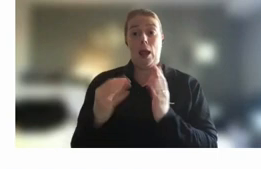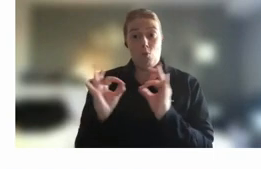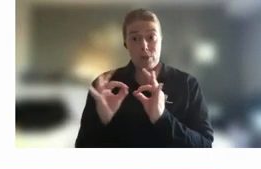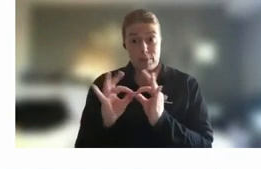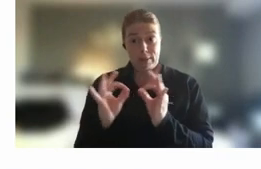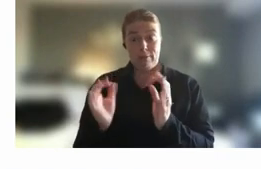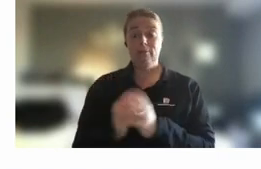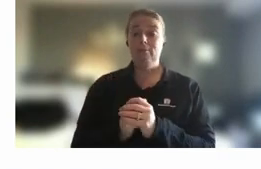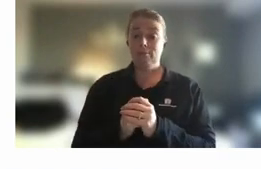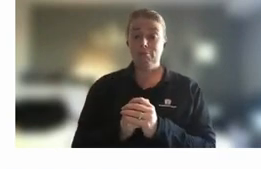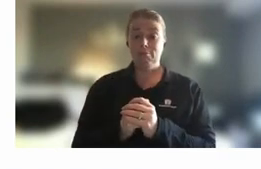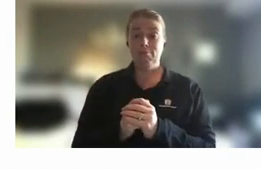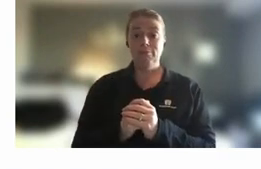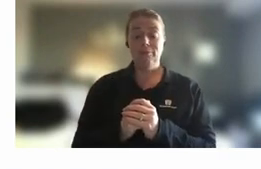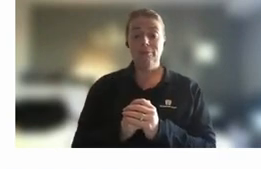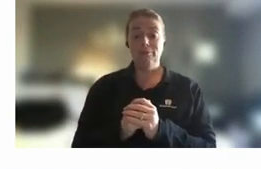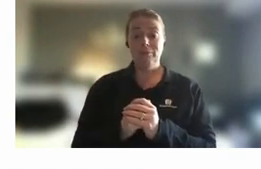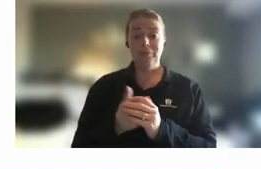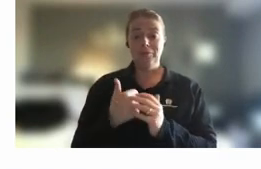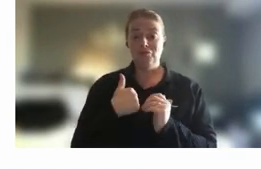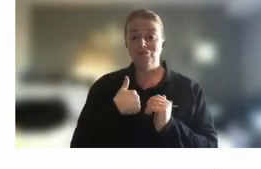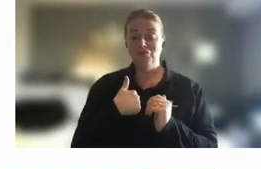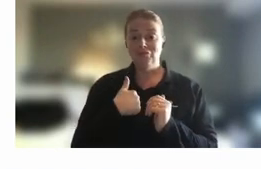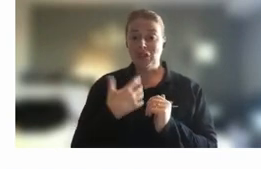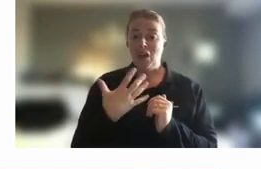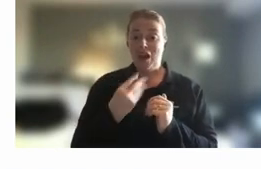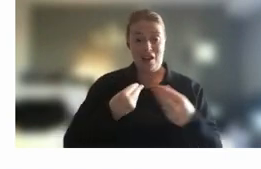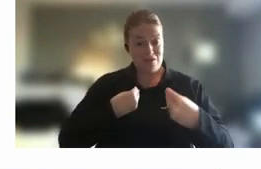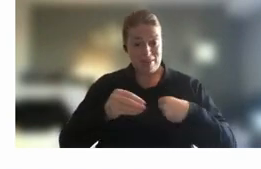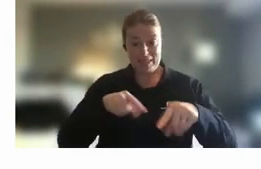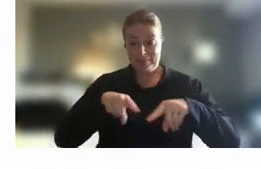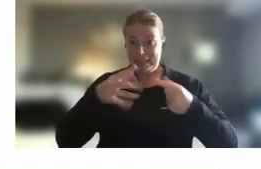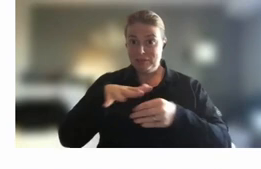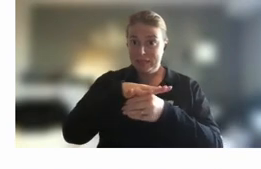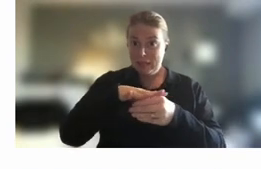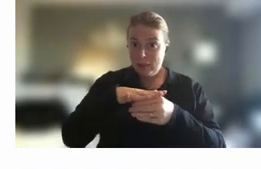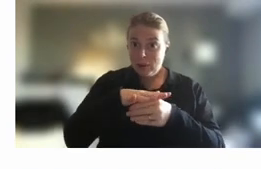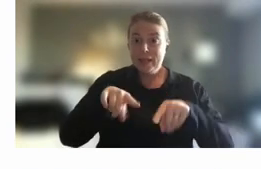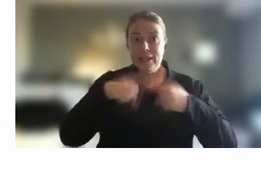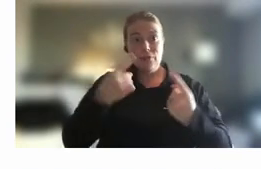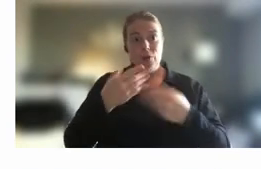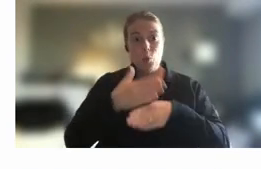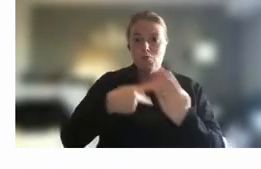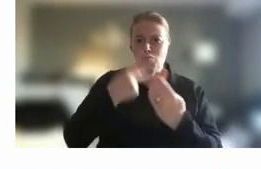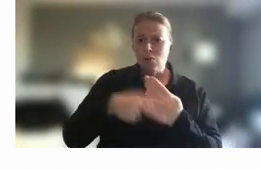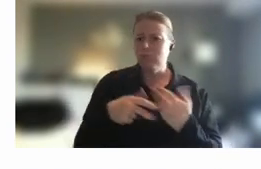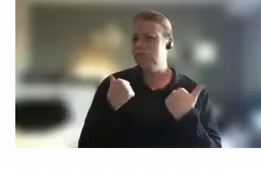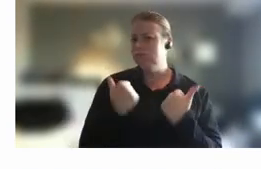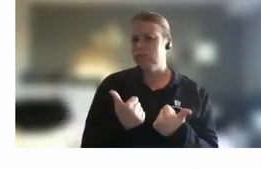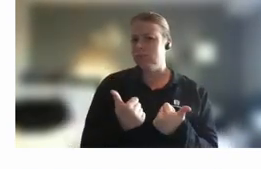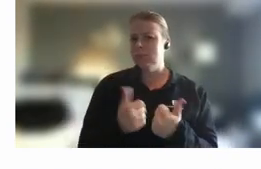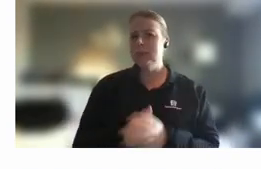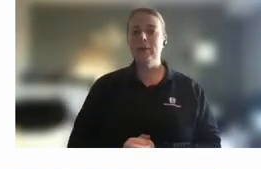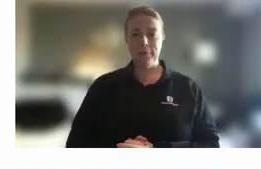I've had that that ability to work in flexibly different locations and different work program which has been great um